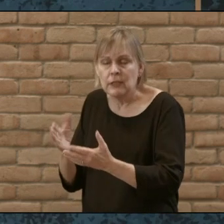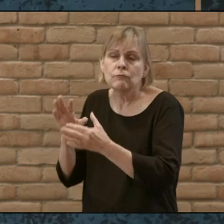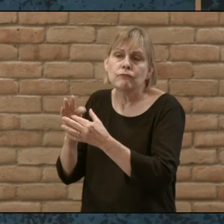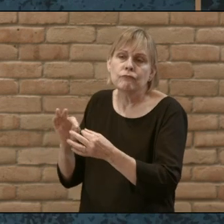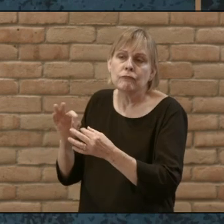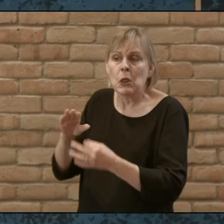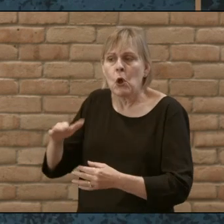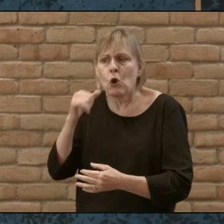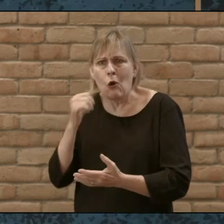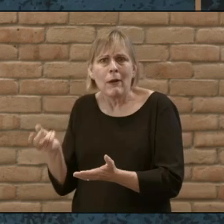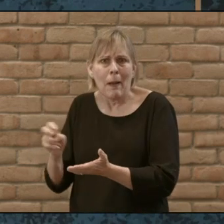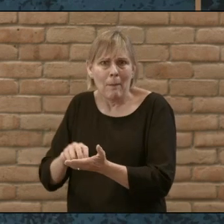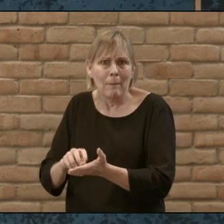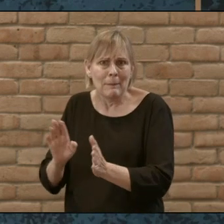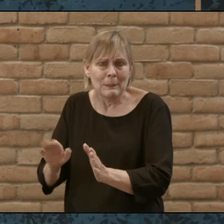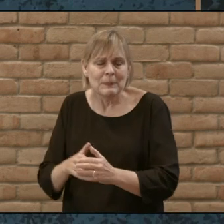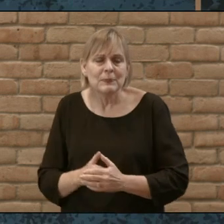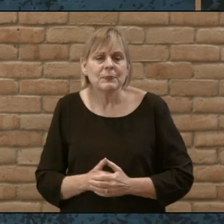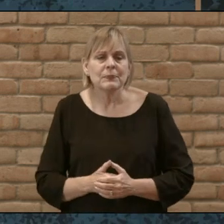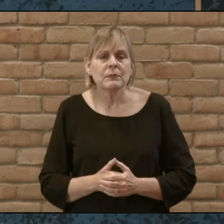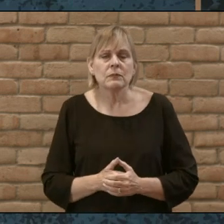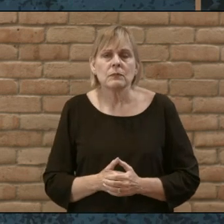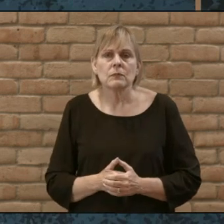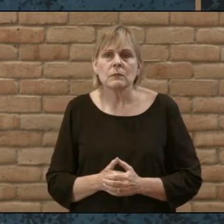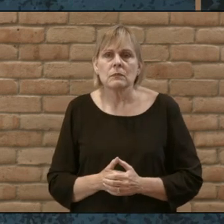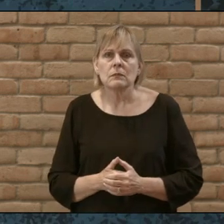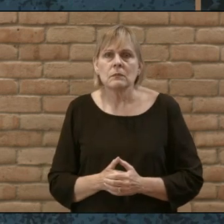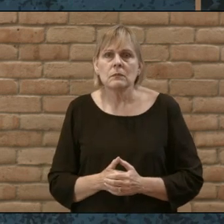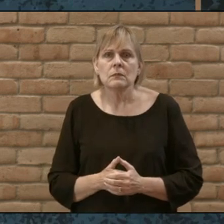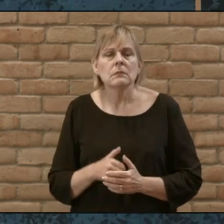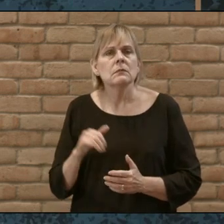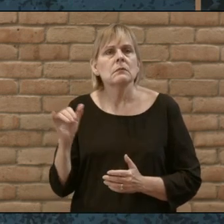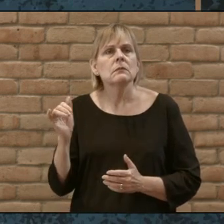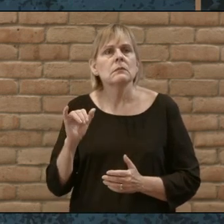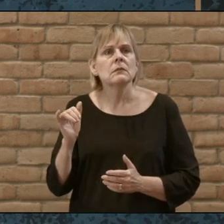means little girl get up almost like waking a child up from a nap